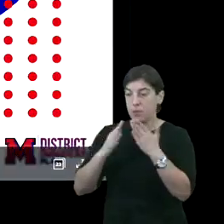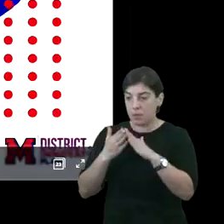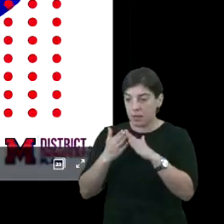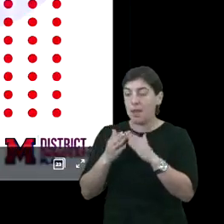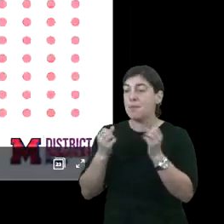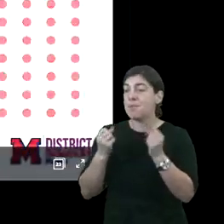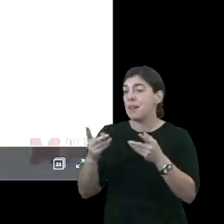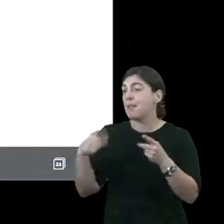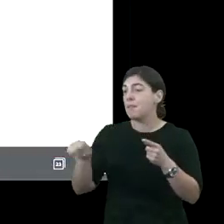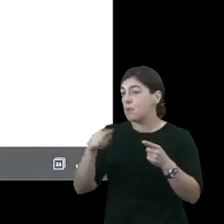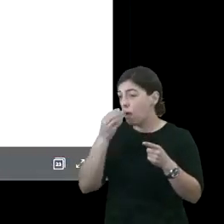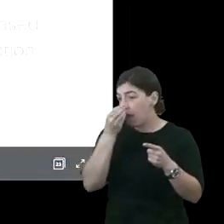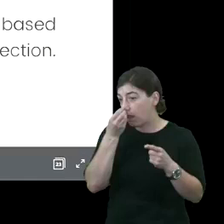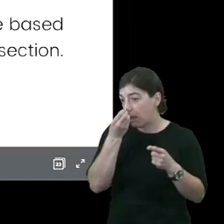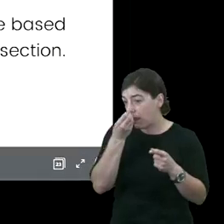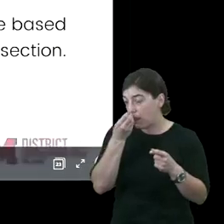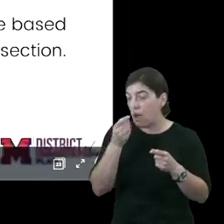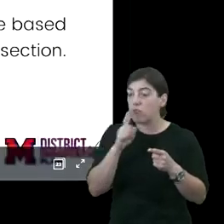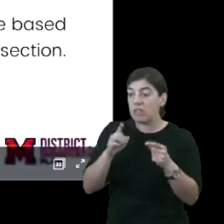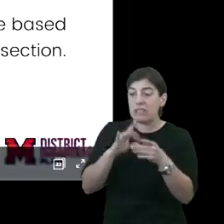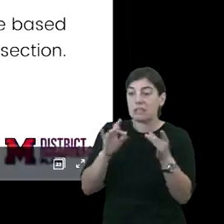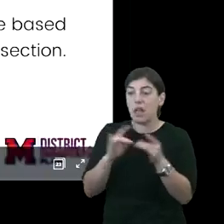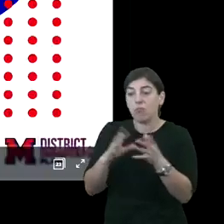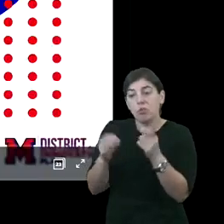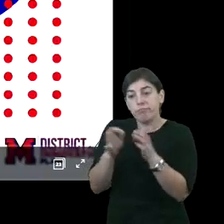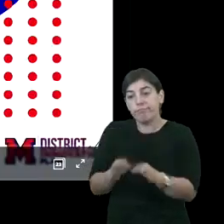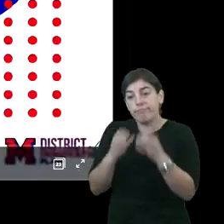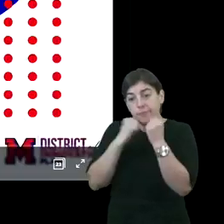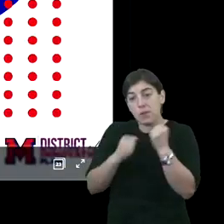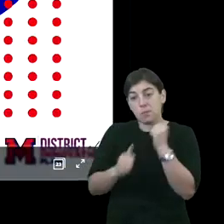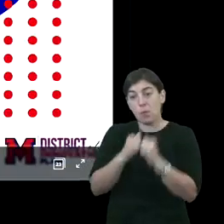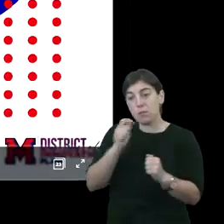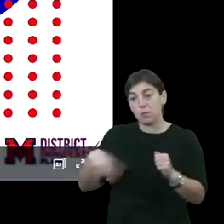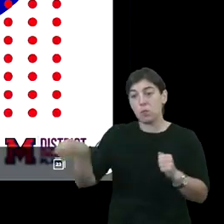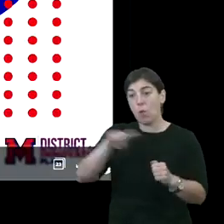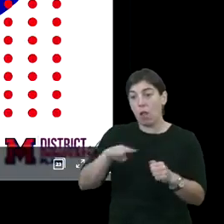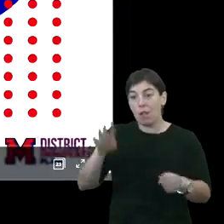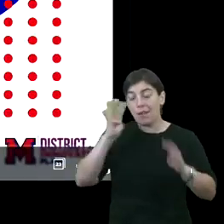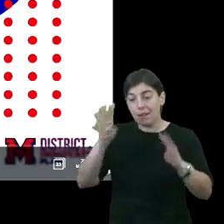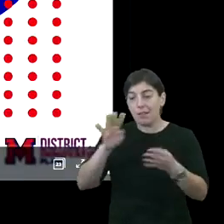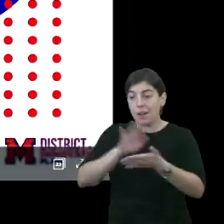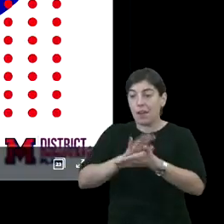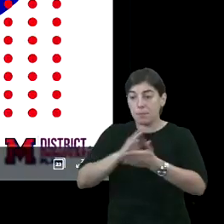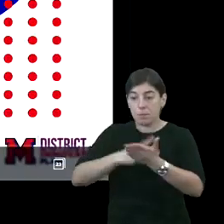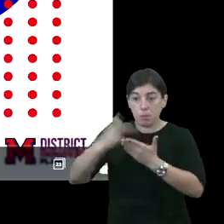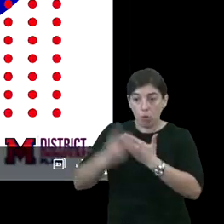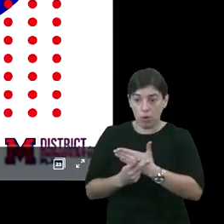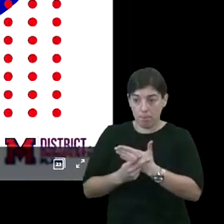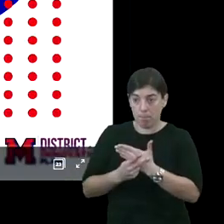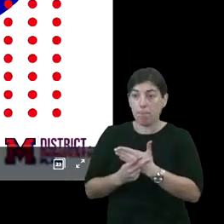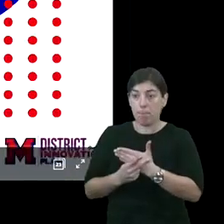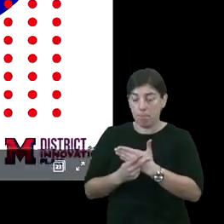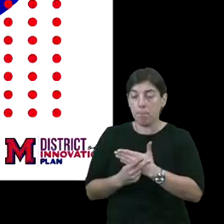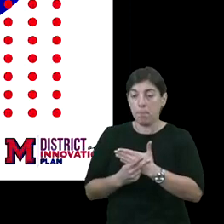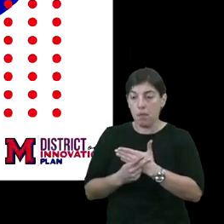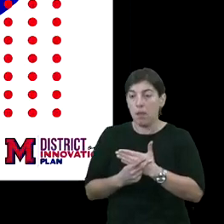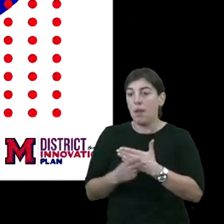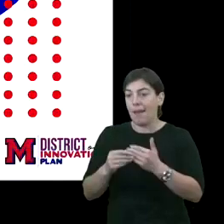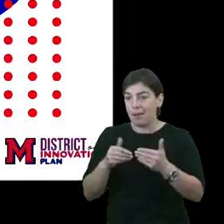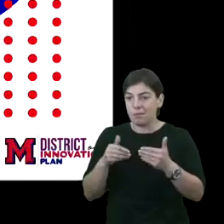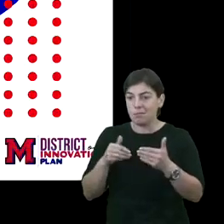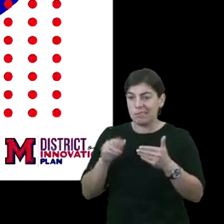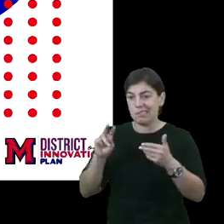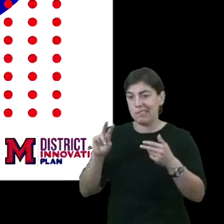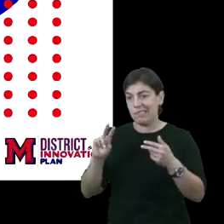many of you are really saying what matters the most to you is innovative academic programming and a close